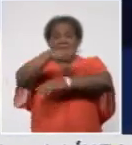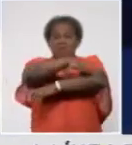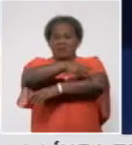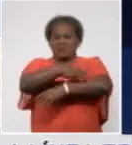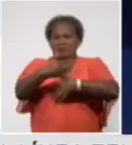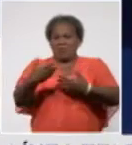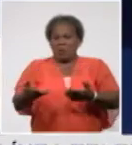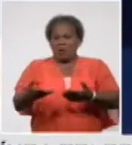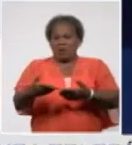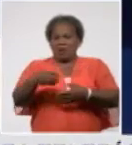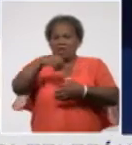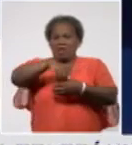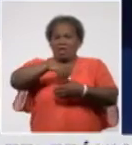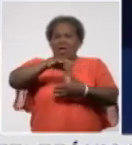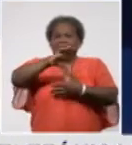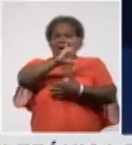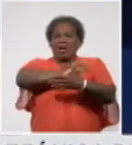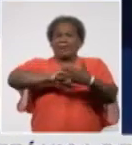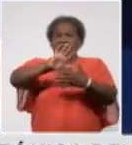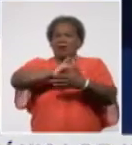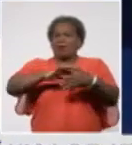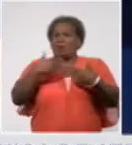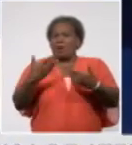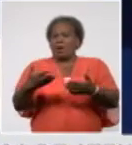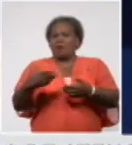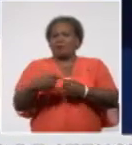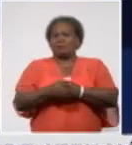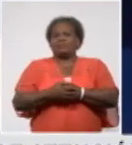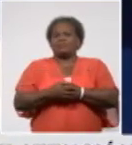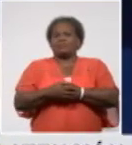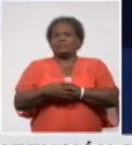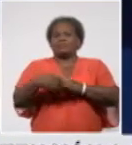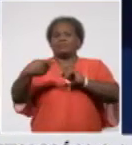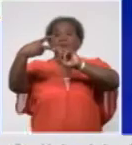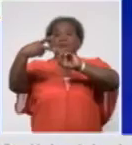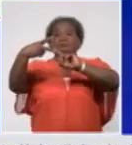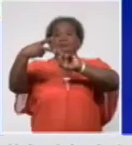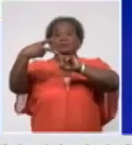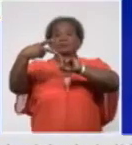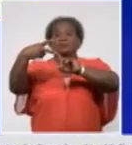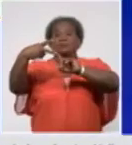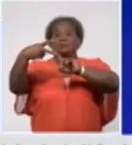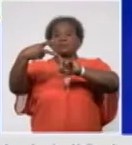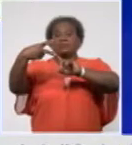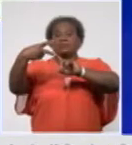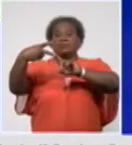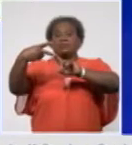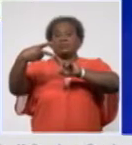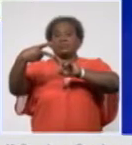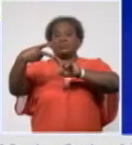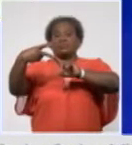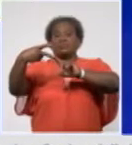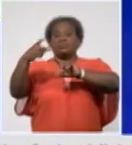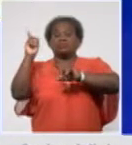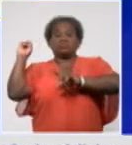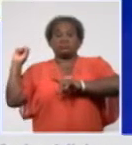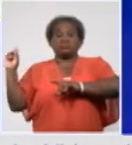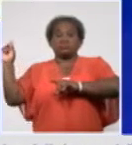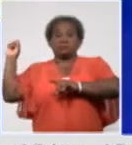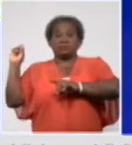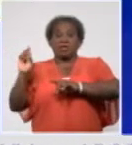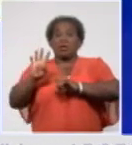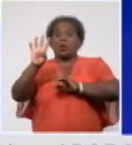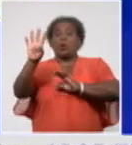.47%. The United States continues to top the list of countries worst